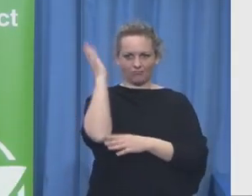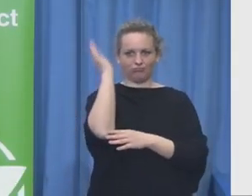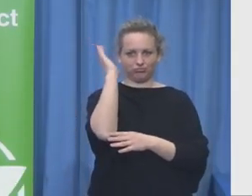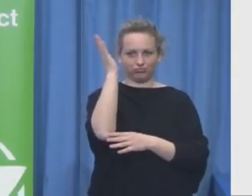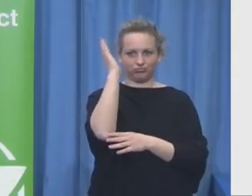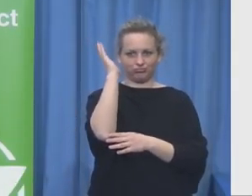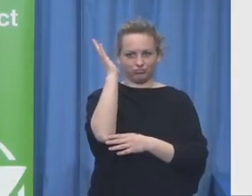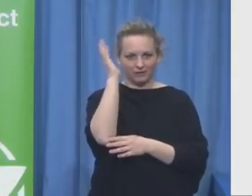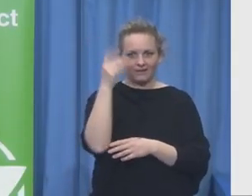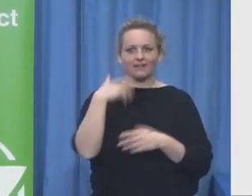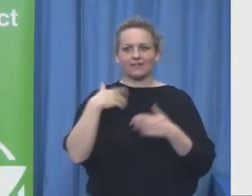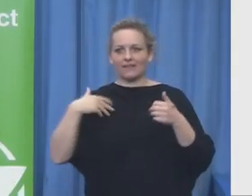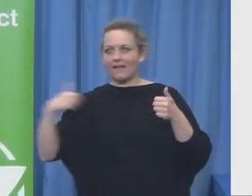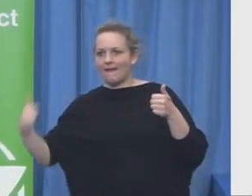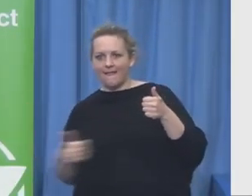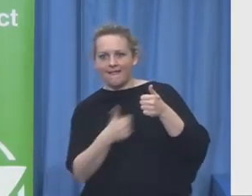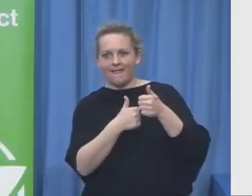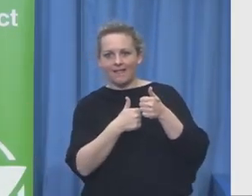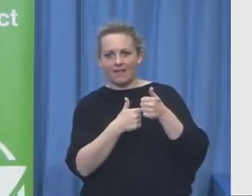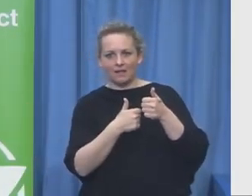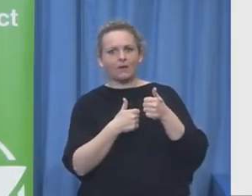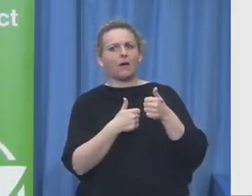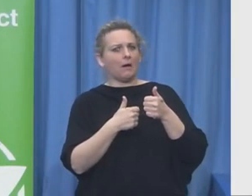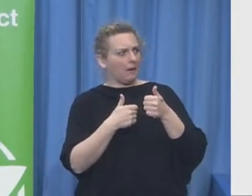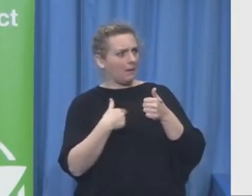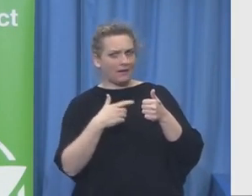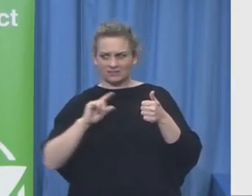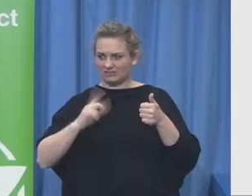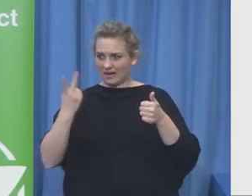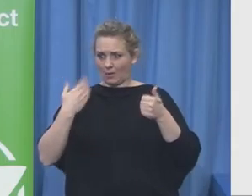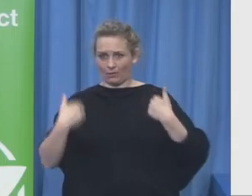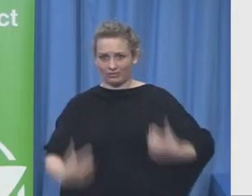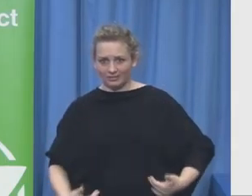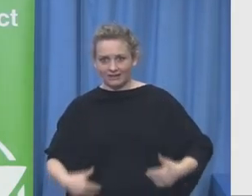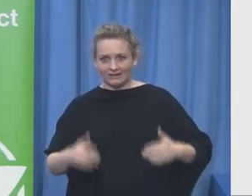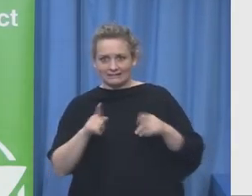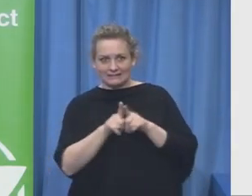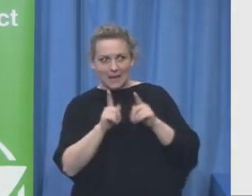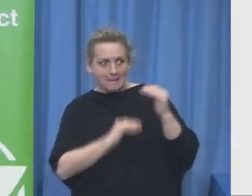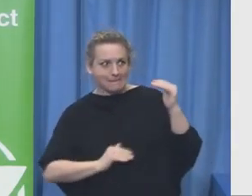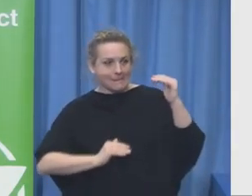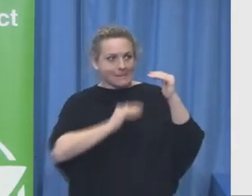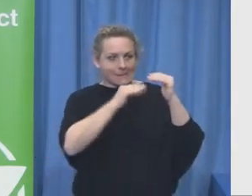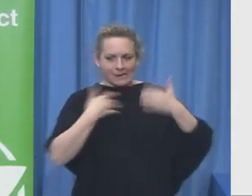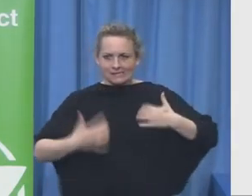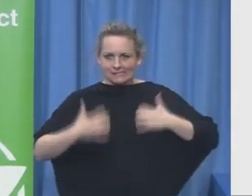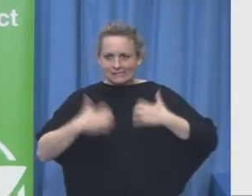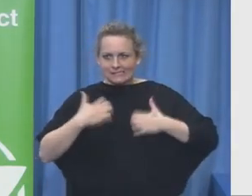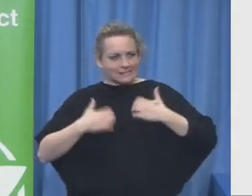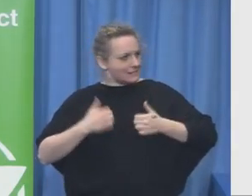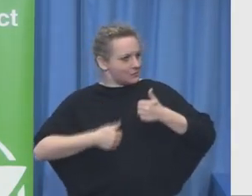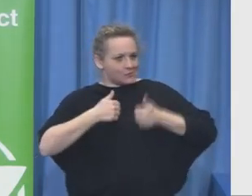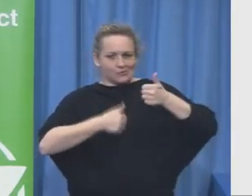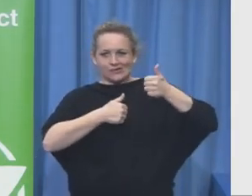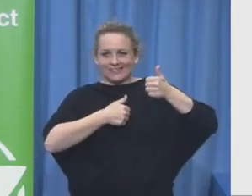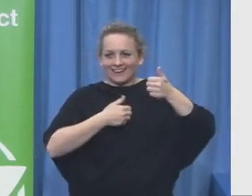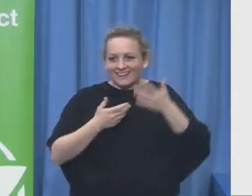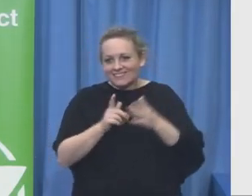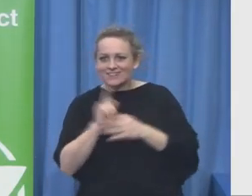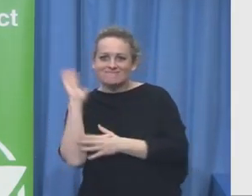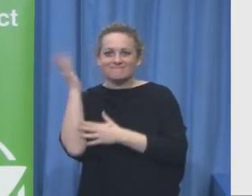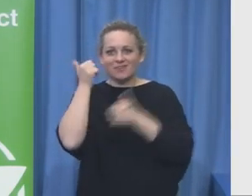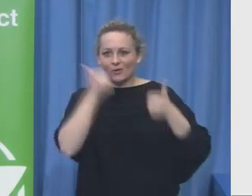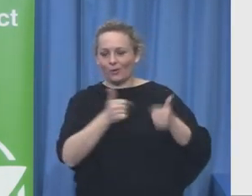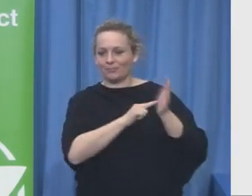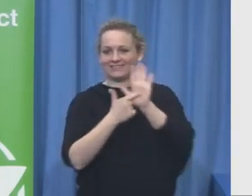you can do. So first of all I would like just to start by thanking Martin